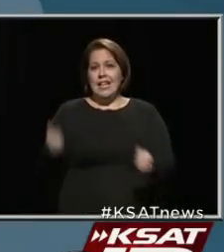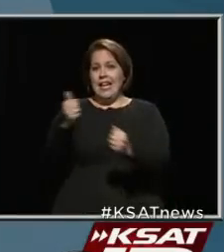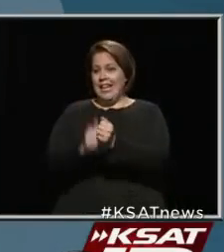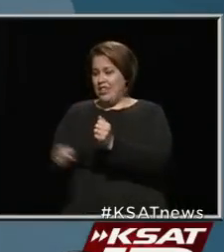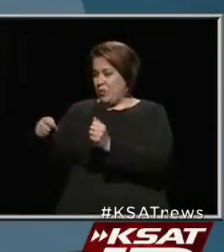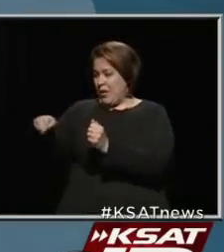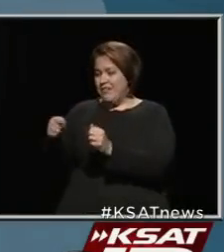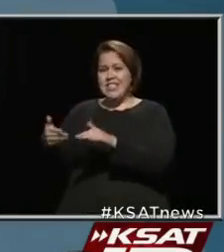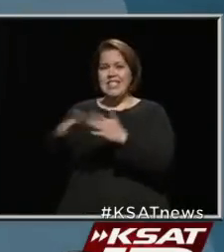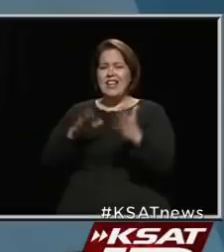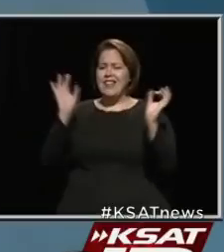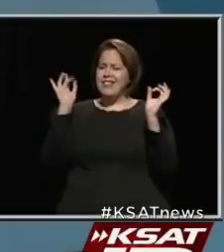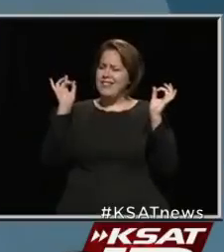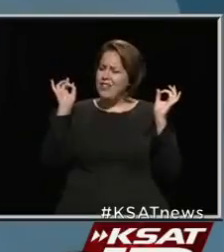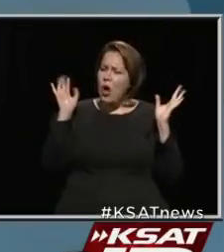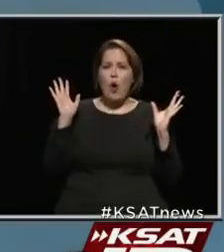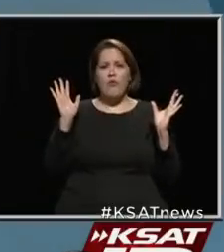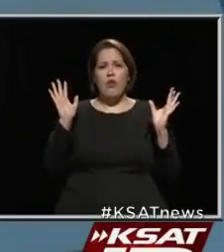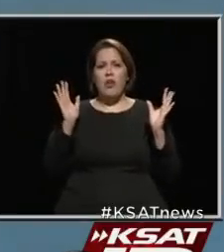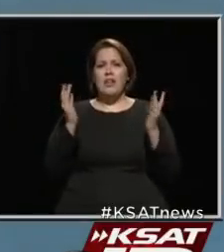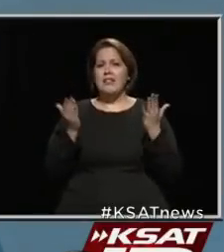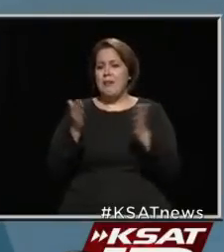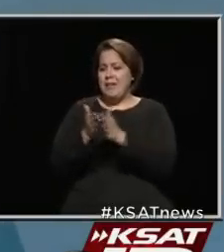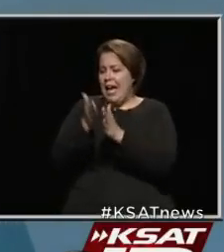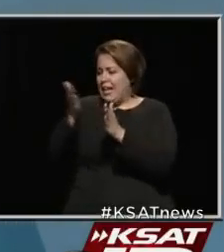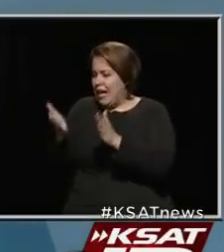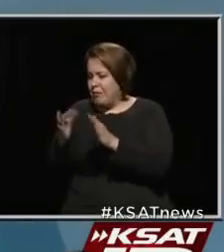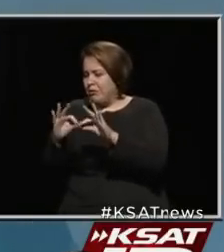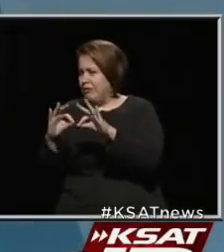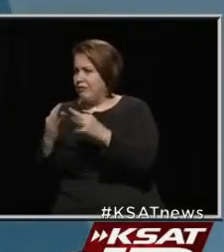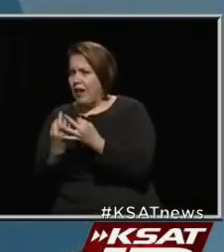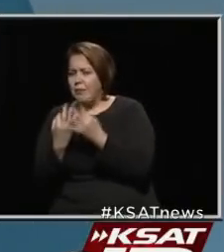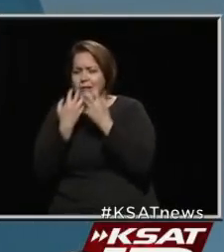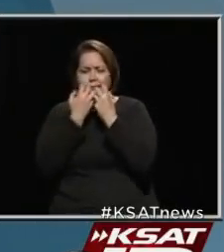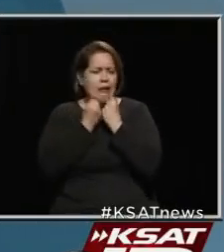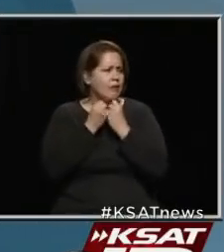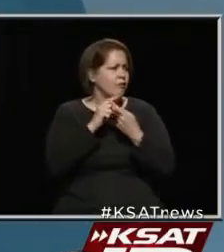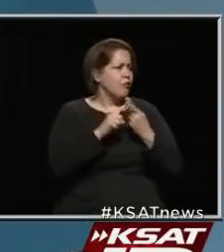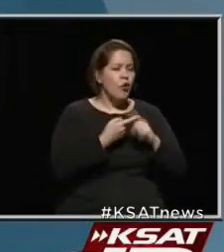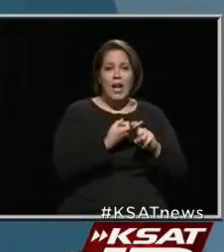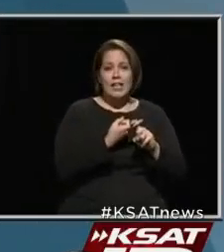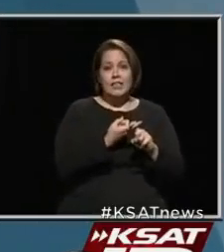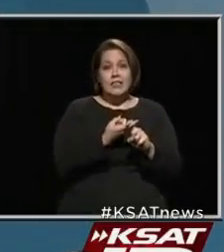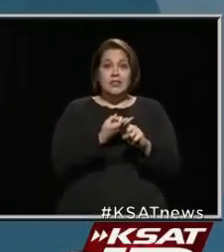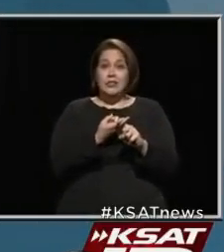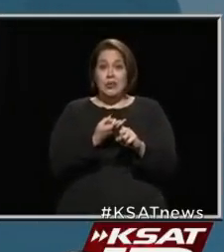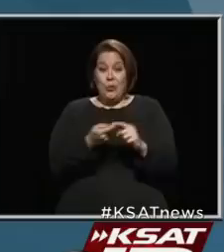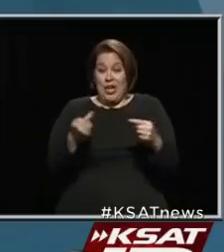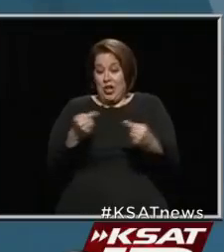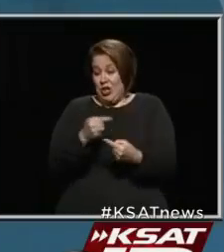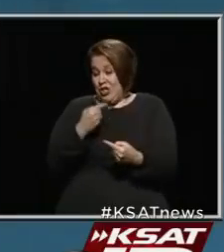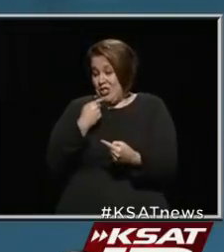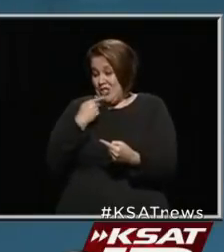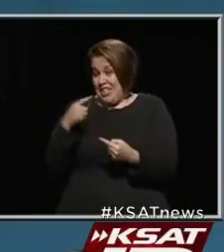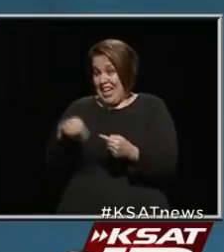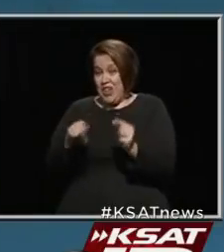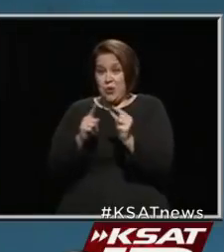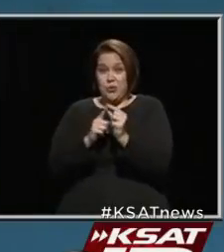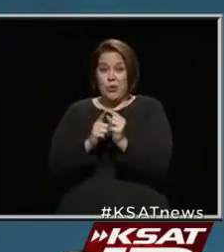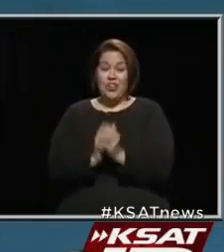of these deaths is tragic. It's a neighbor, a family member, a loved one, a friend. And so it hurts just to say those words.